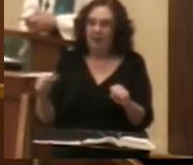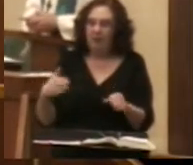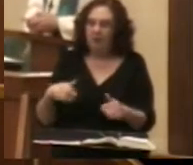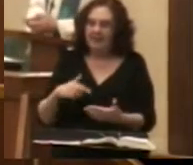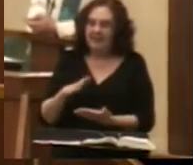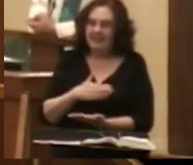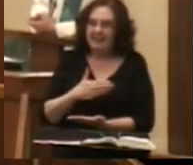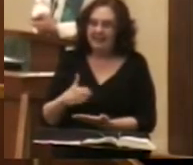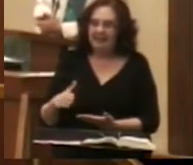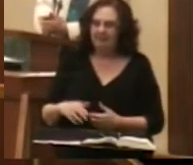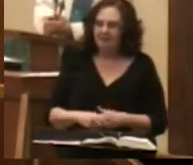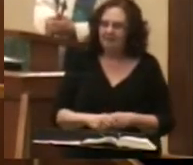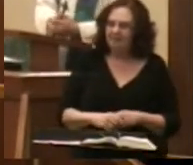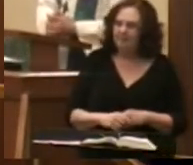sing our hymn of the day